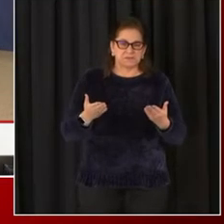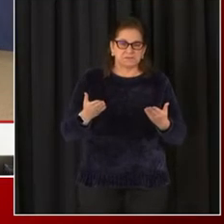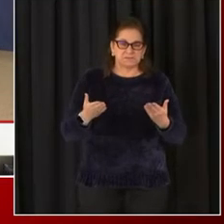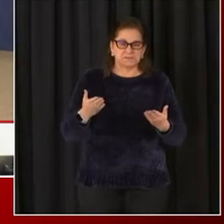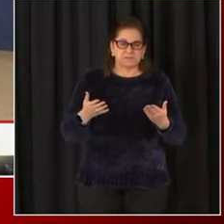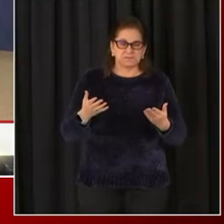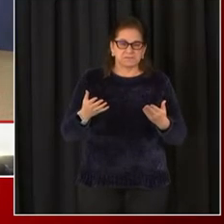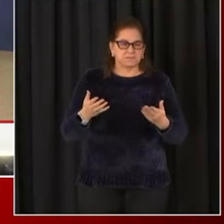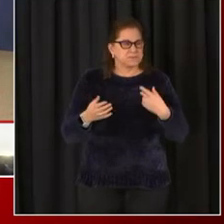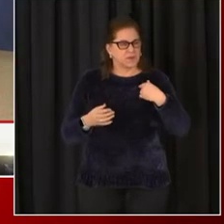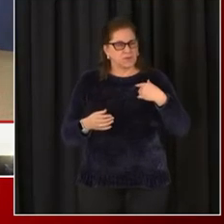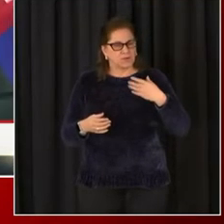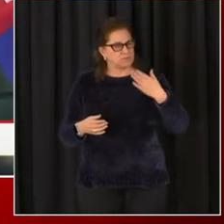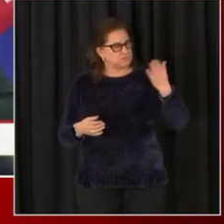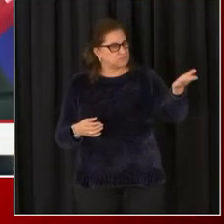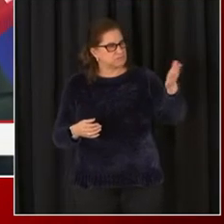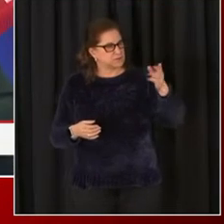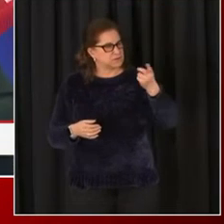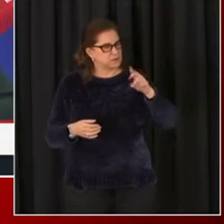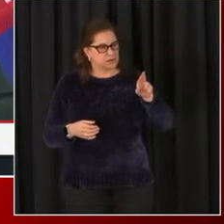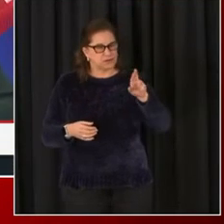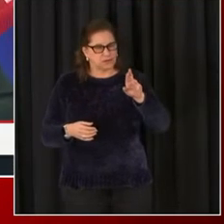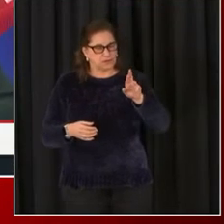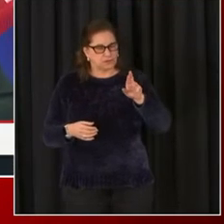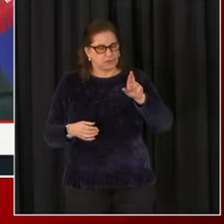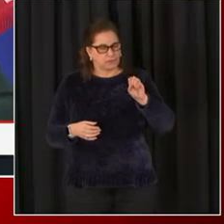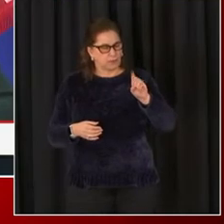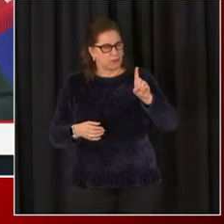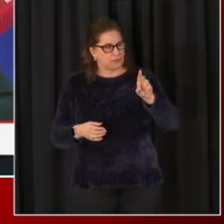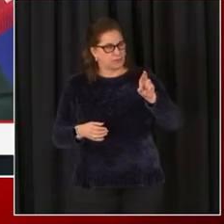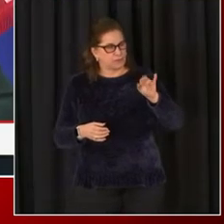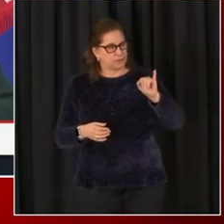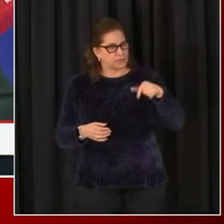talk about the dates we have requested.